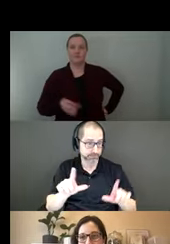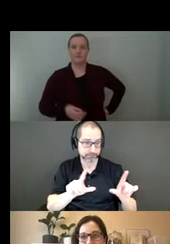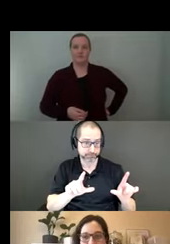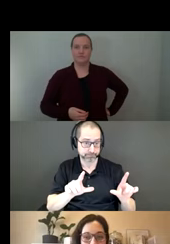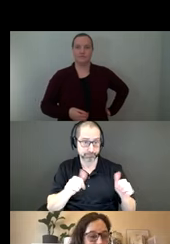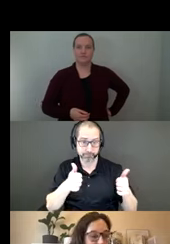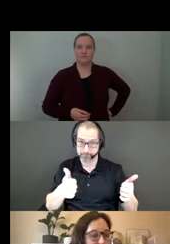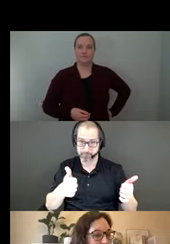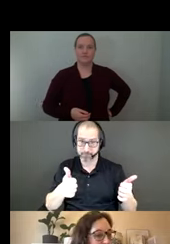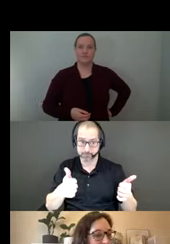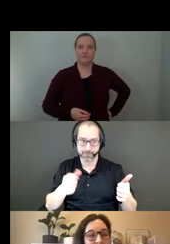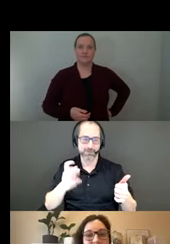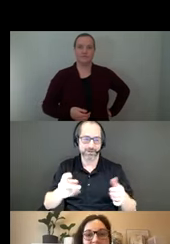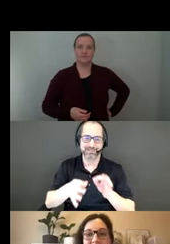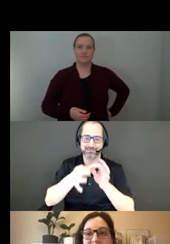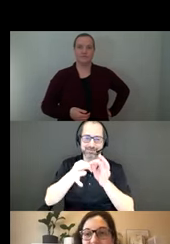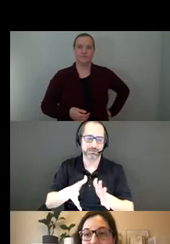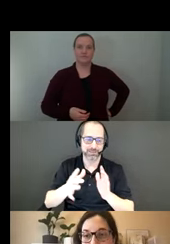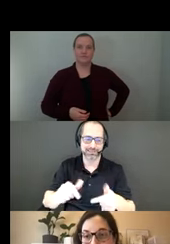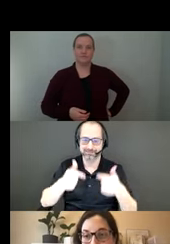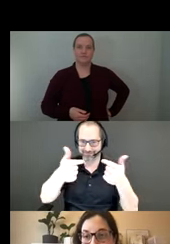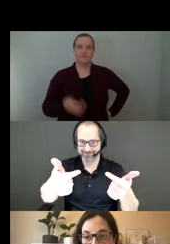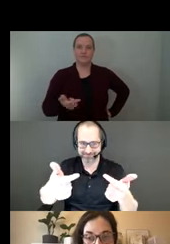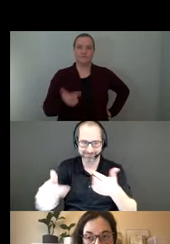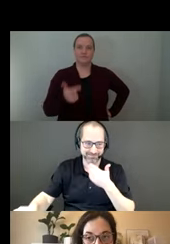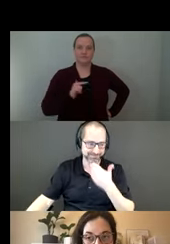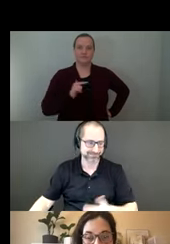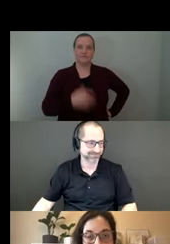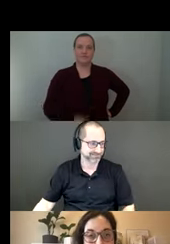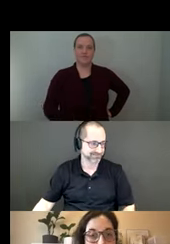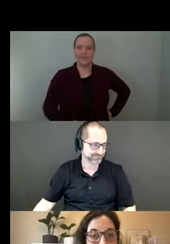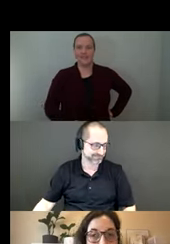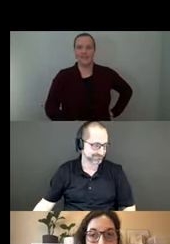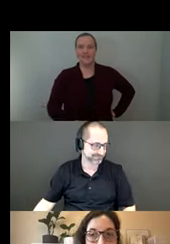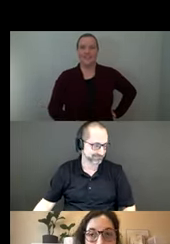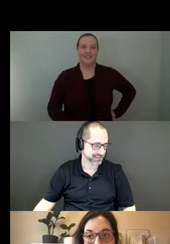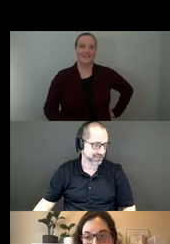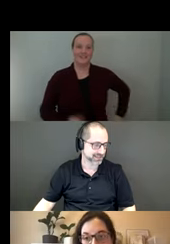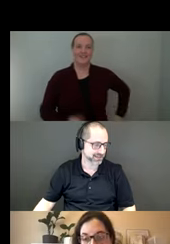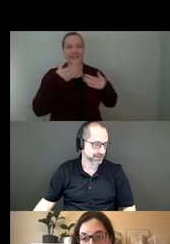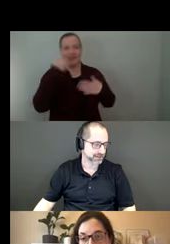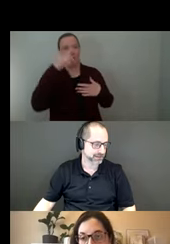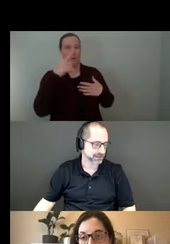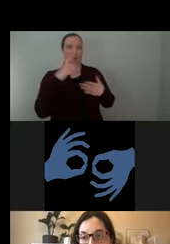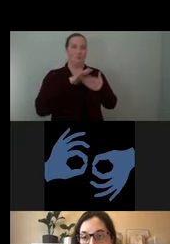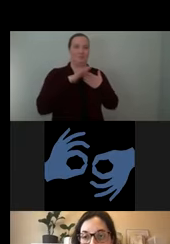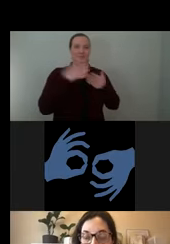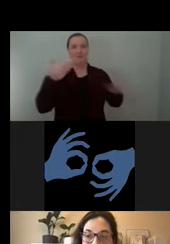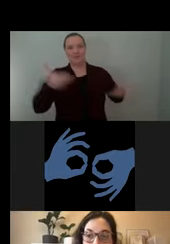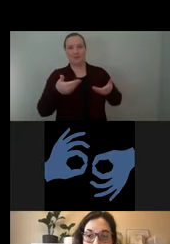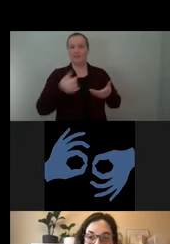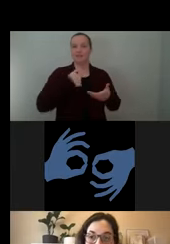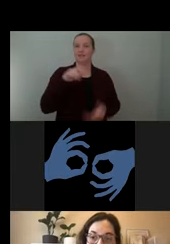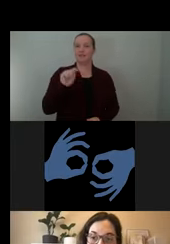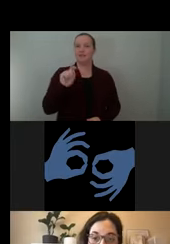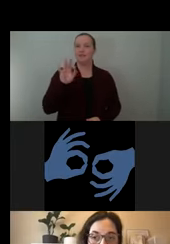Okay, great. Thank you. So thank you for the thoughtful introduction. I'm Tiffany Shaw and Tura